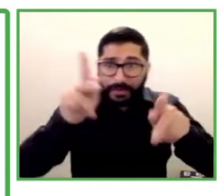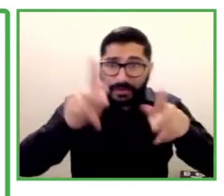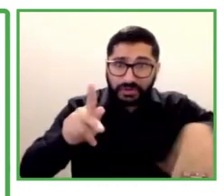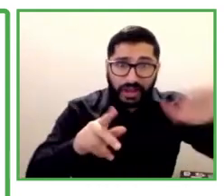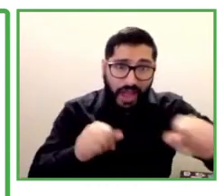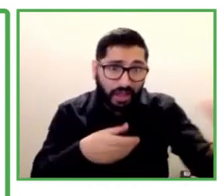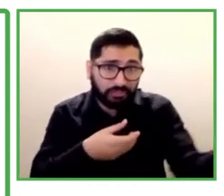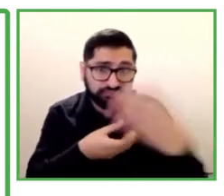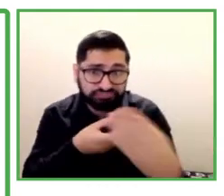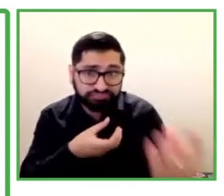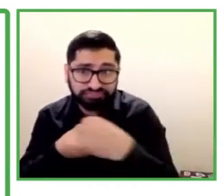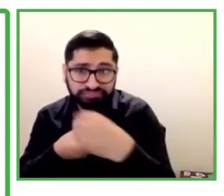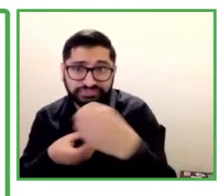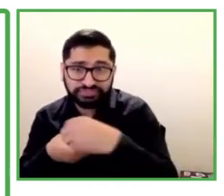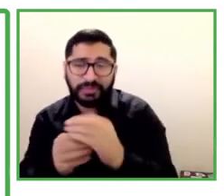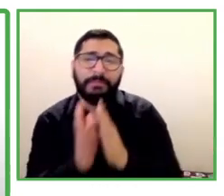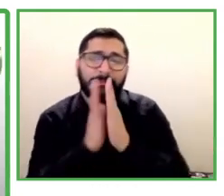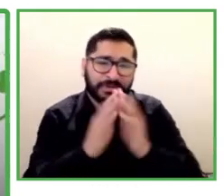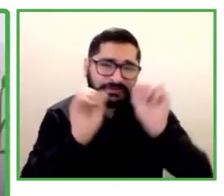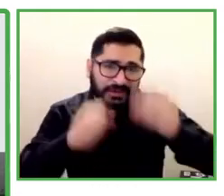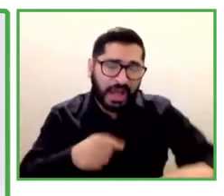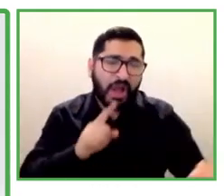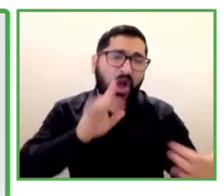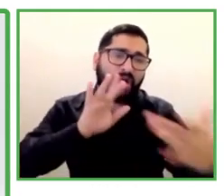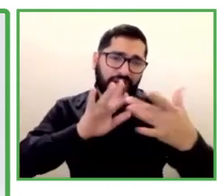dignity, and pride.